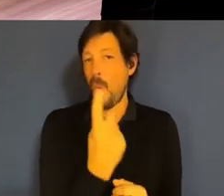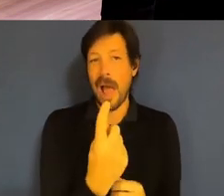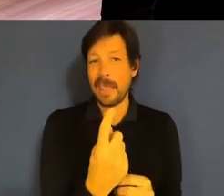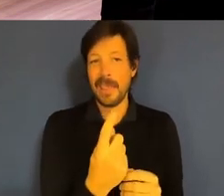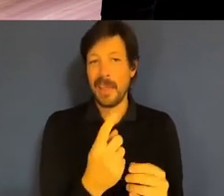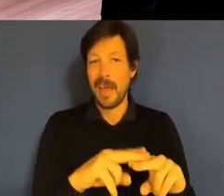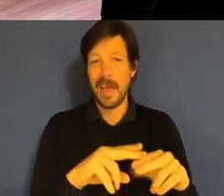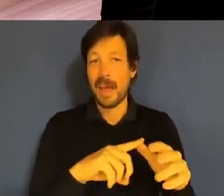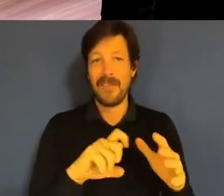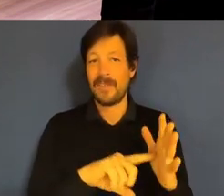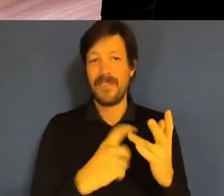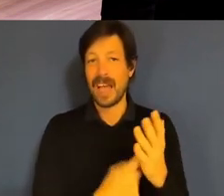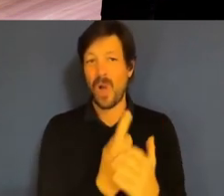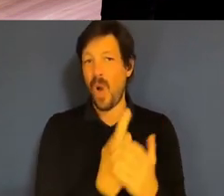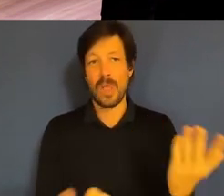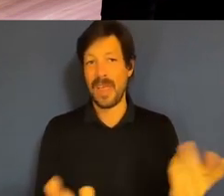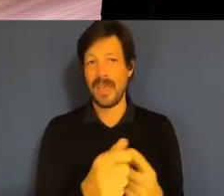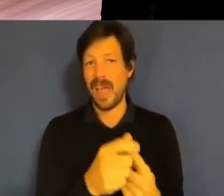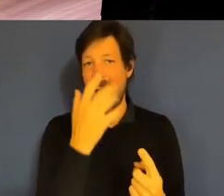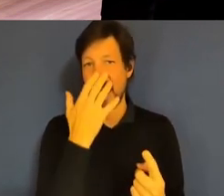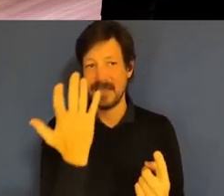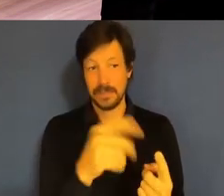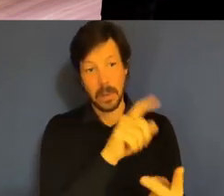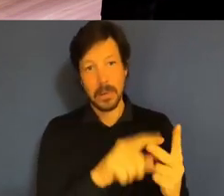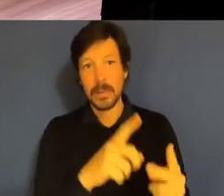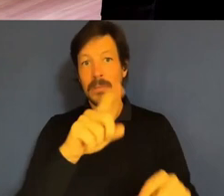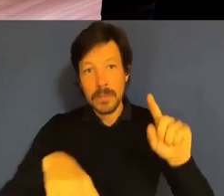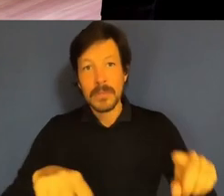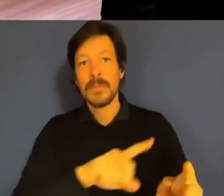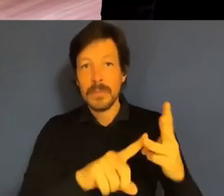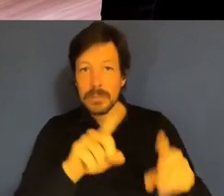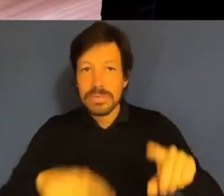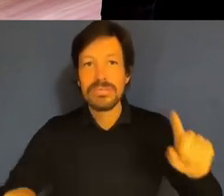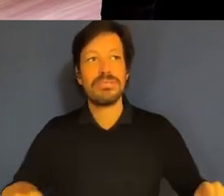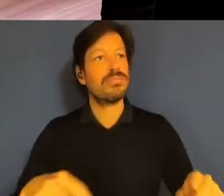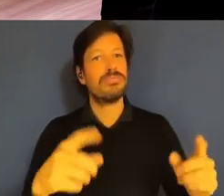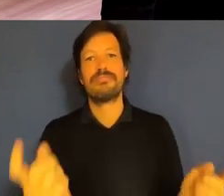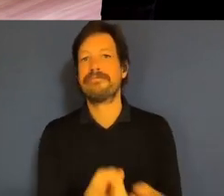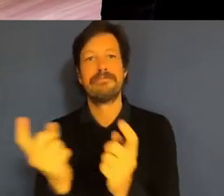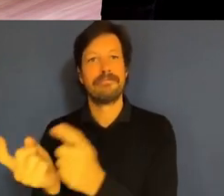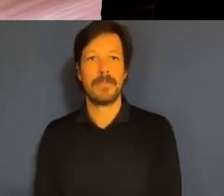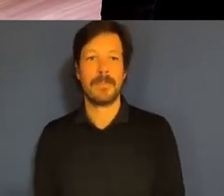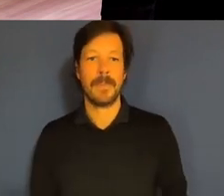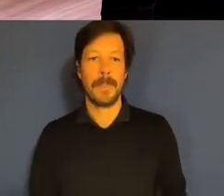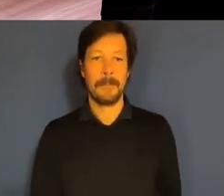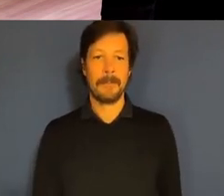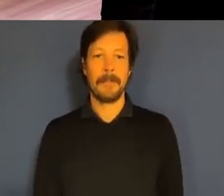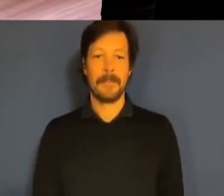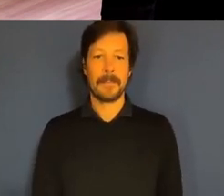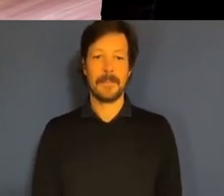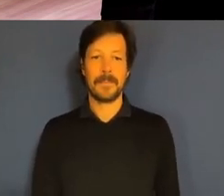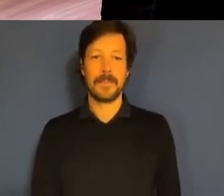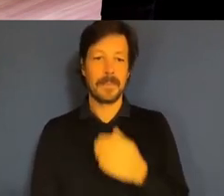would hope that you appreciate the diversity right across the workplace, across all of those factors, and not